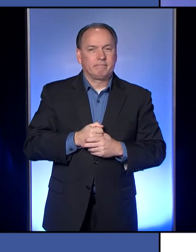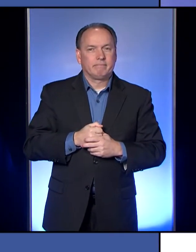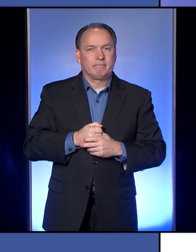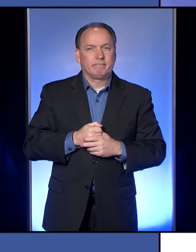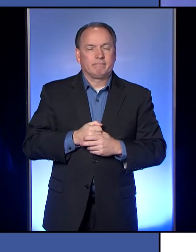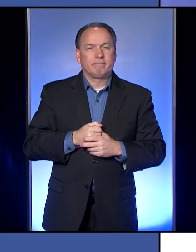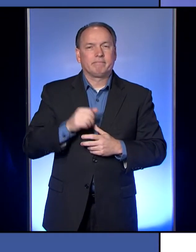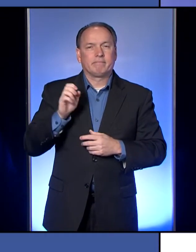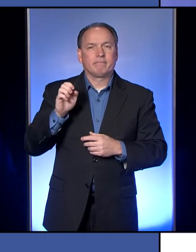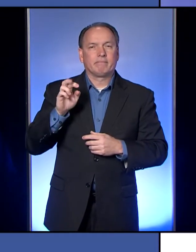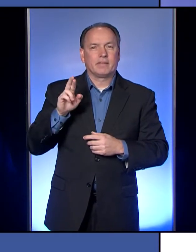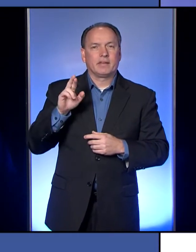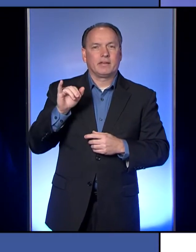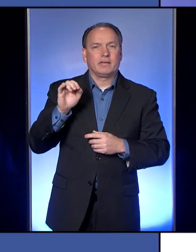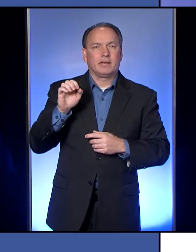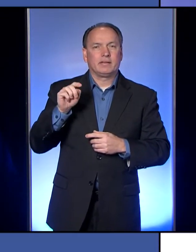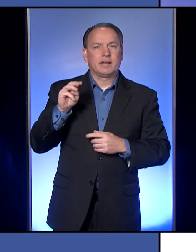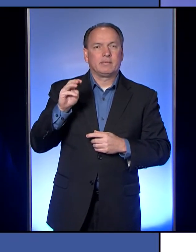Erie Times News.